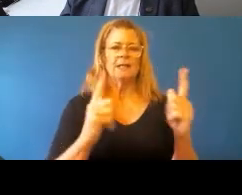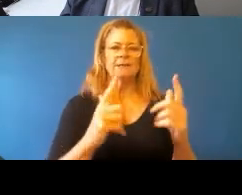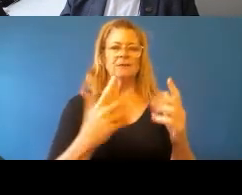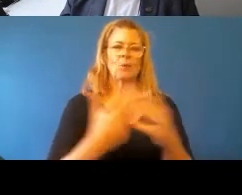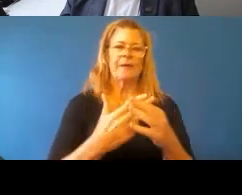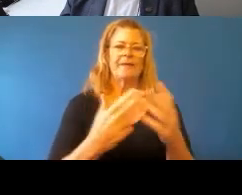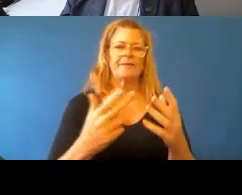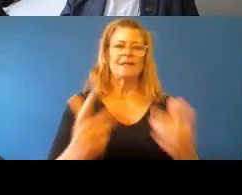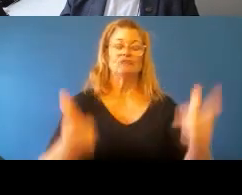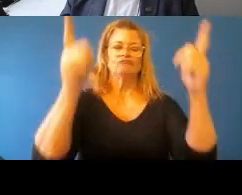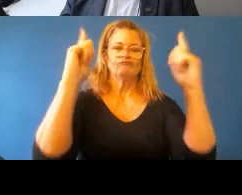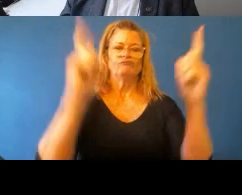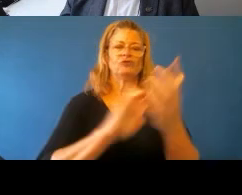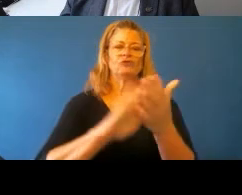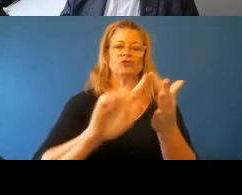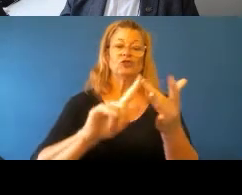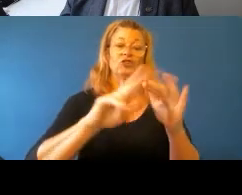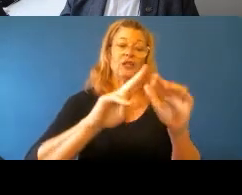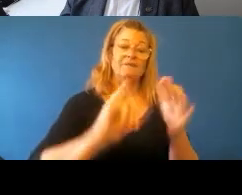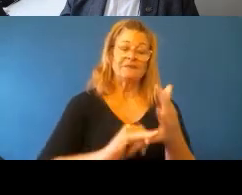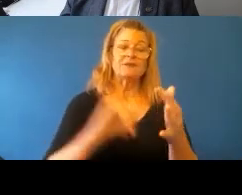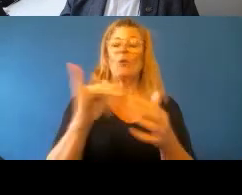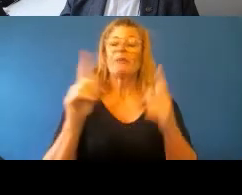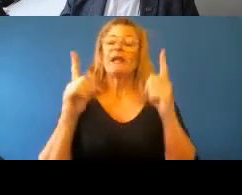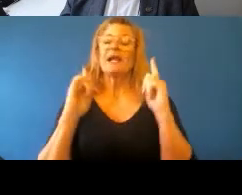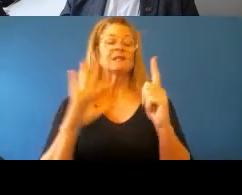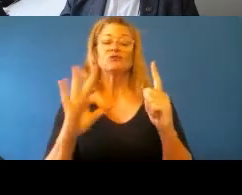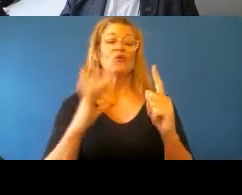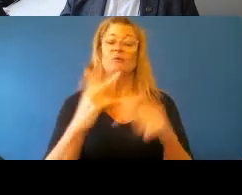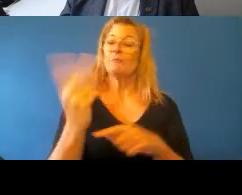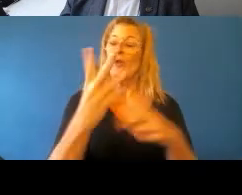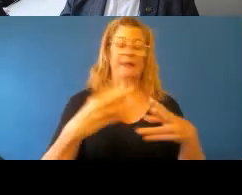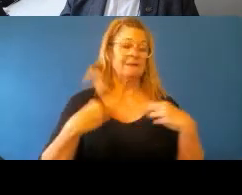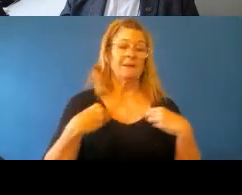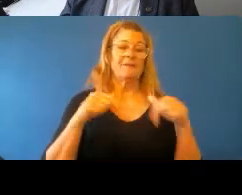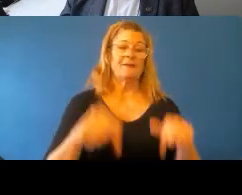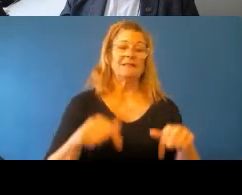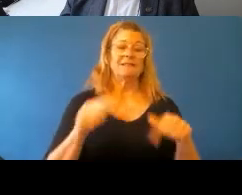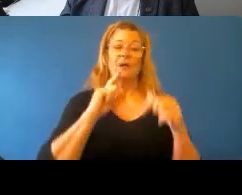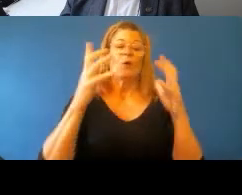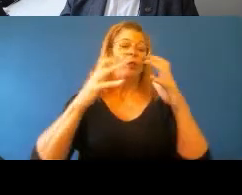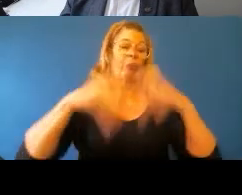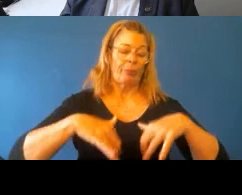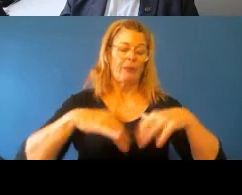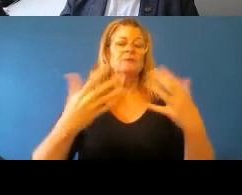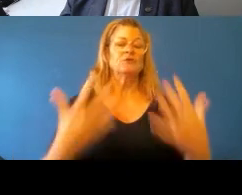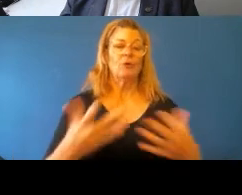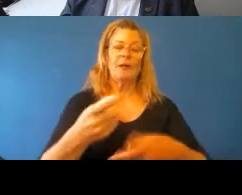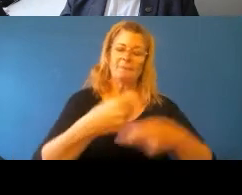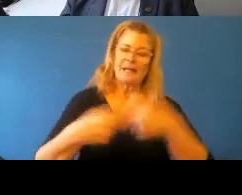leaders aren't on board with this, it's not going to filter through. So it becomes BAU. It's embedded through all the organizations.